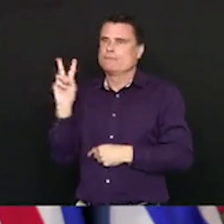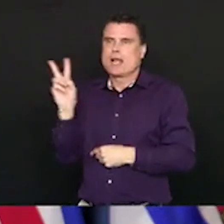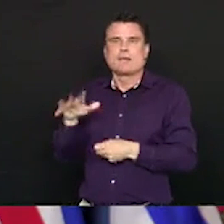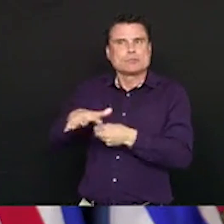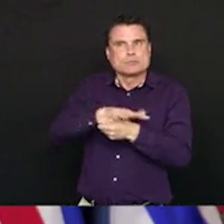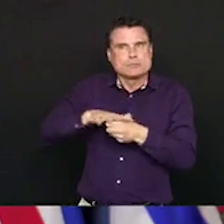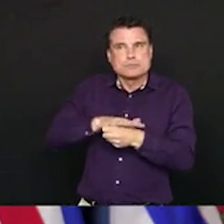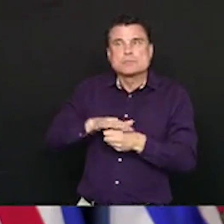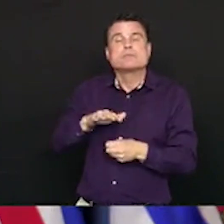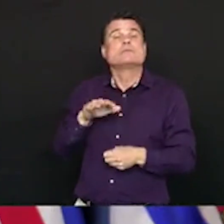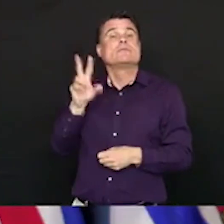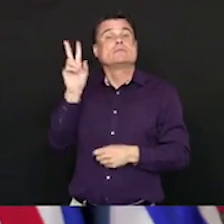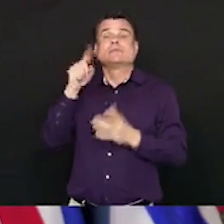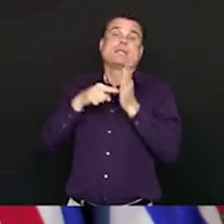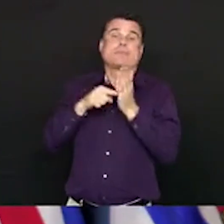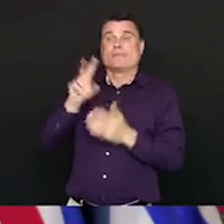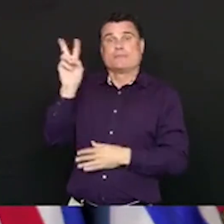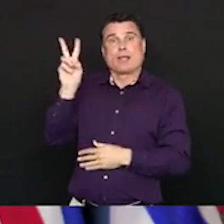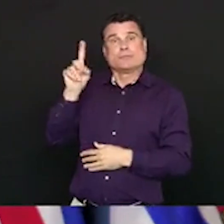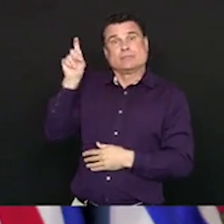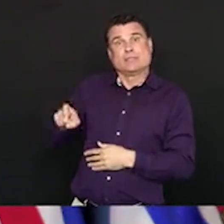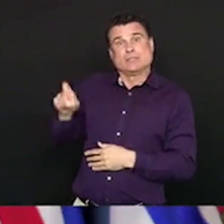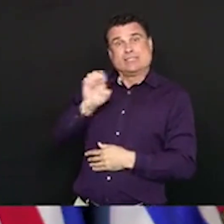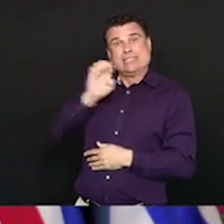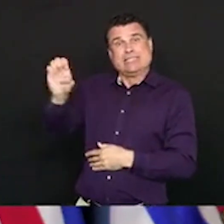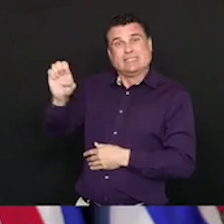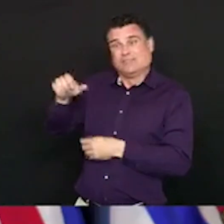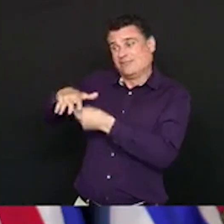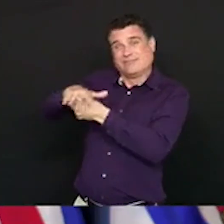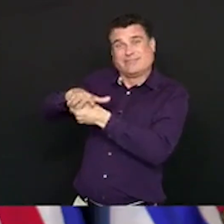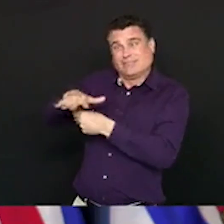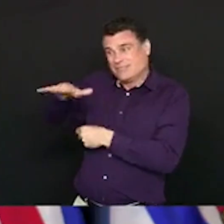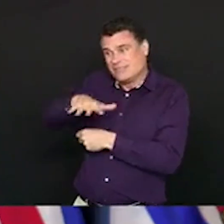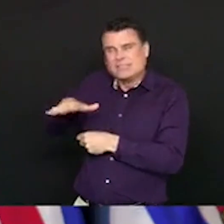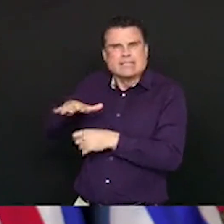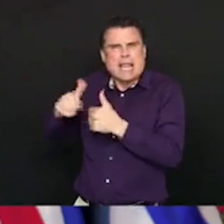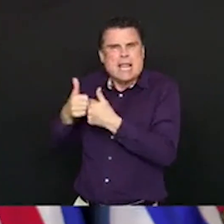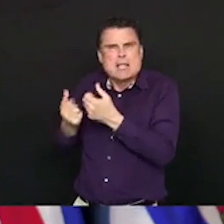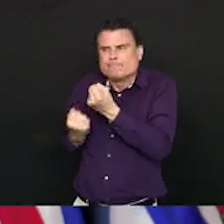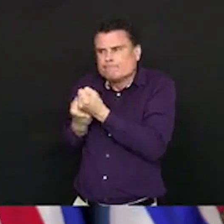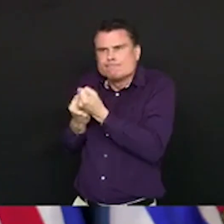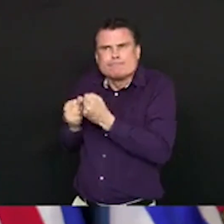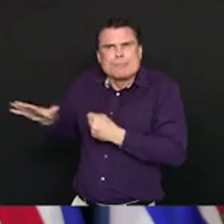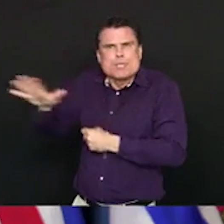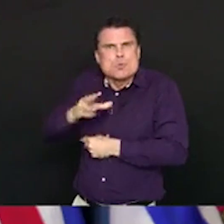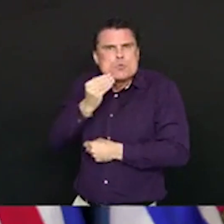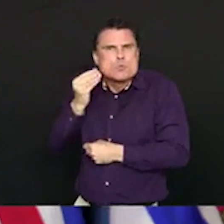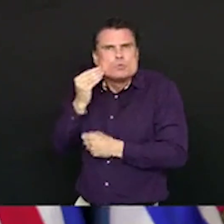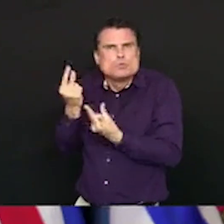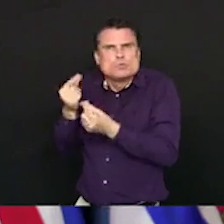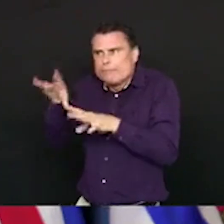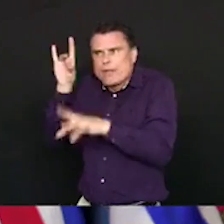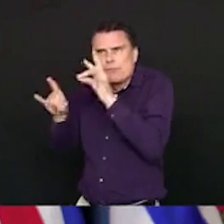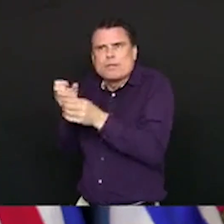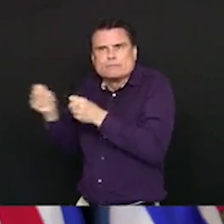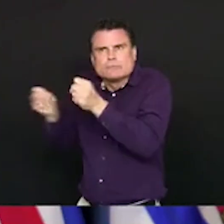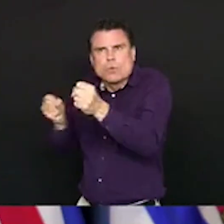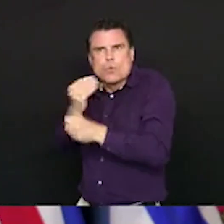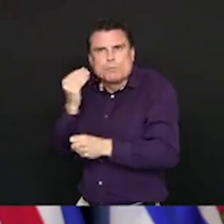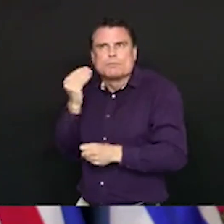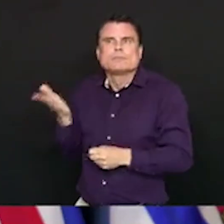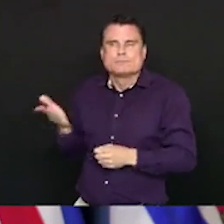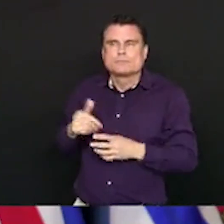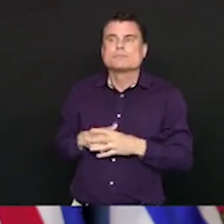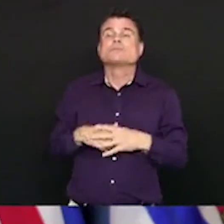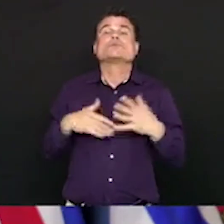with Minister Darcy on mental health and addictions, with children and family development, with Melanie Mark who represents the area,